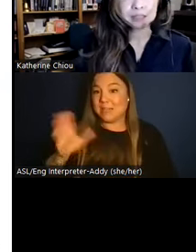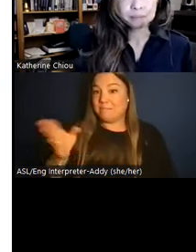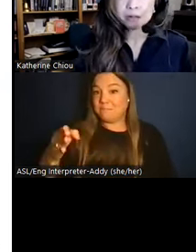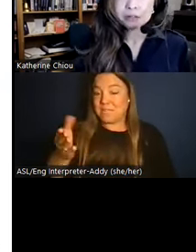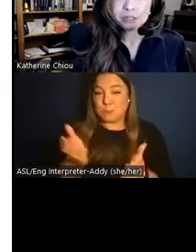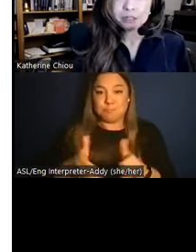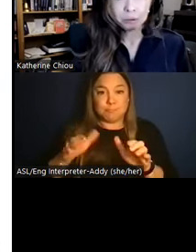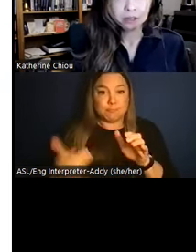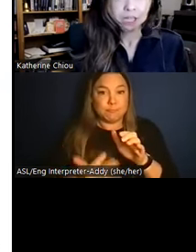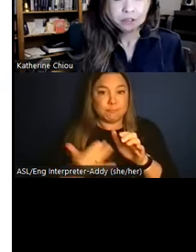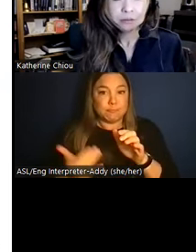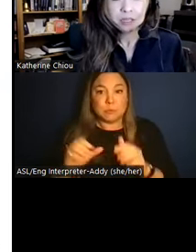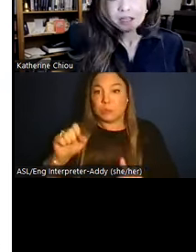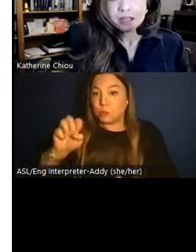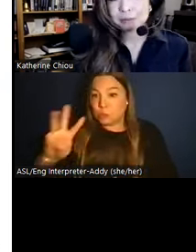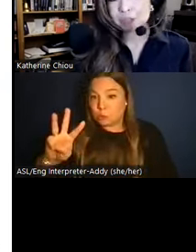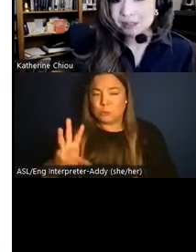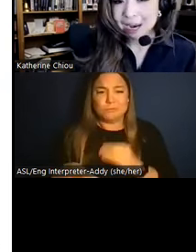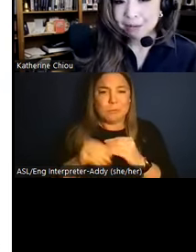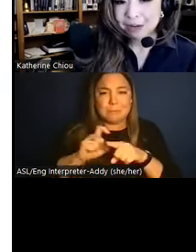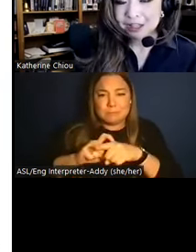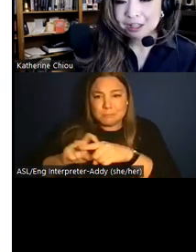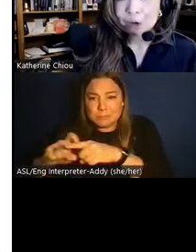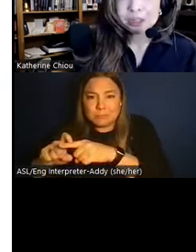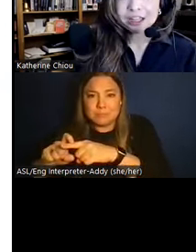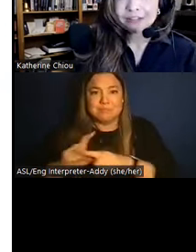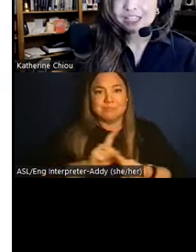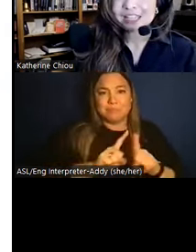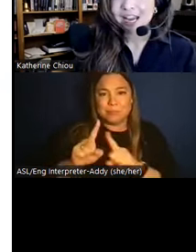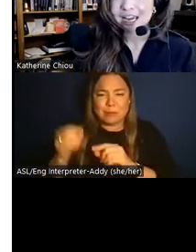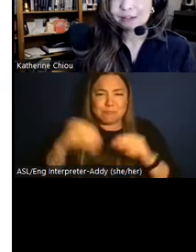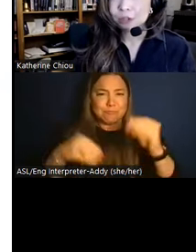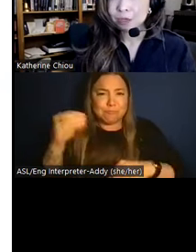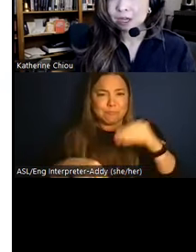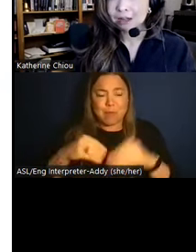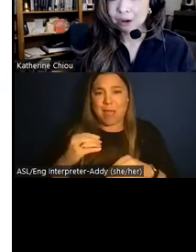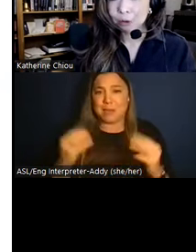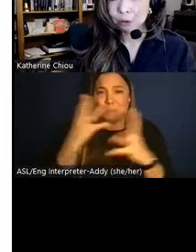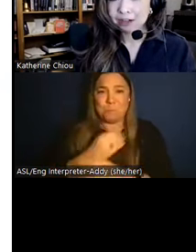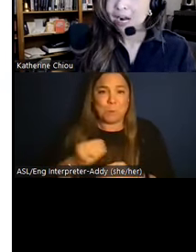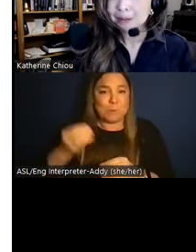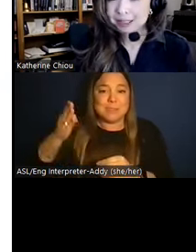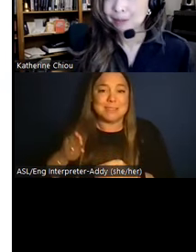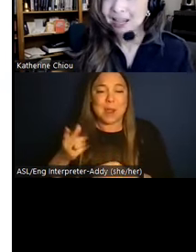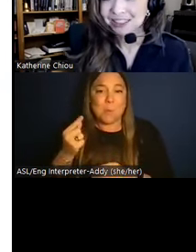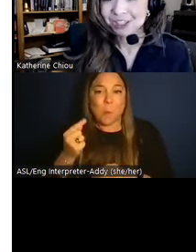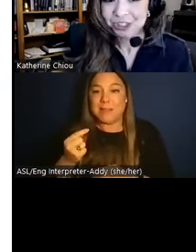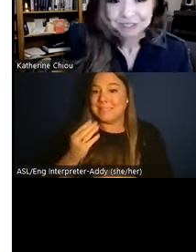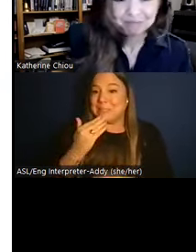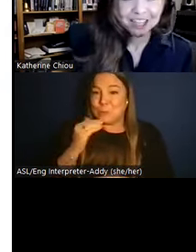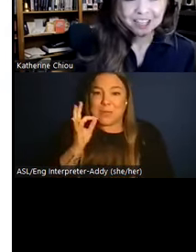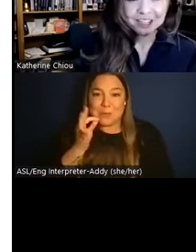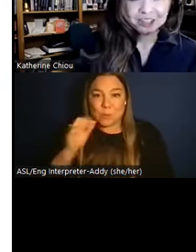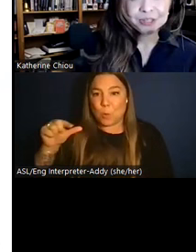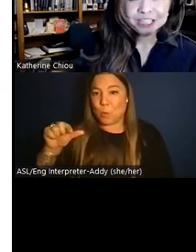by some pulses or wild legumes, some toasted amaranth, with a lovely side of sweet guava, perhaps as a palate cleanser.